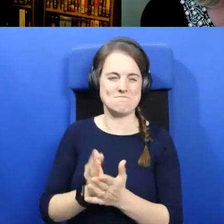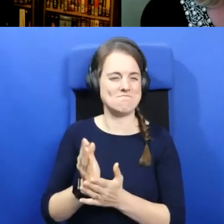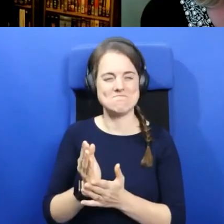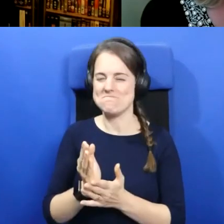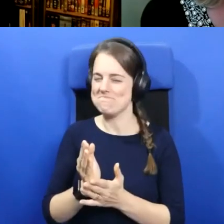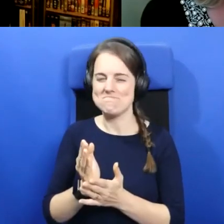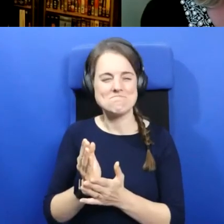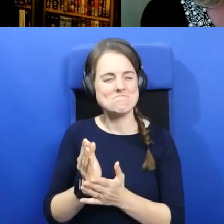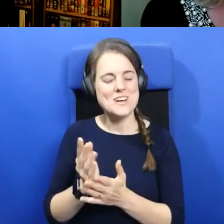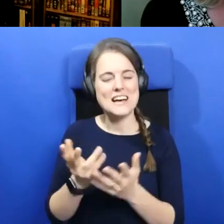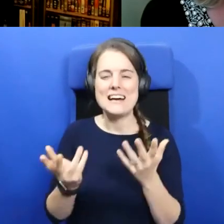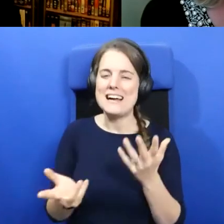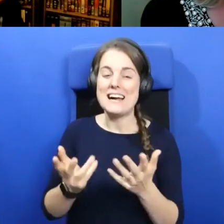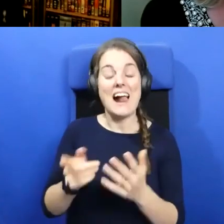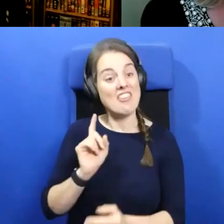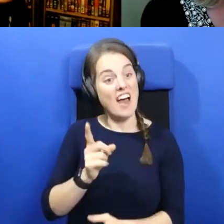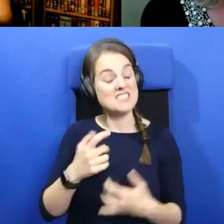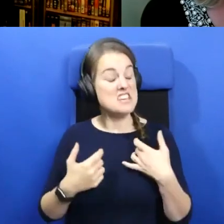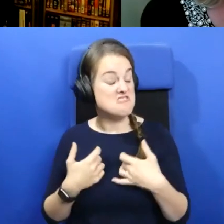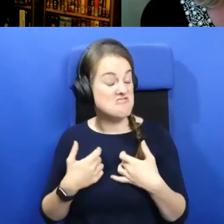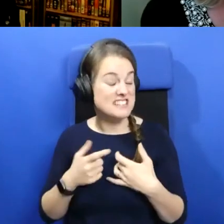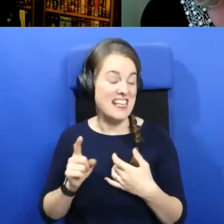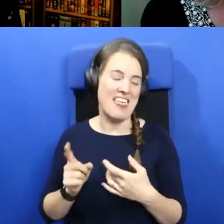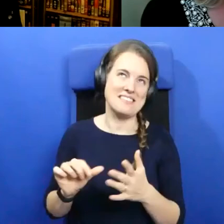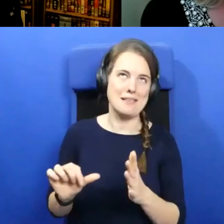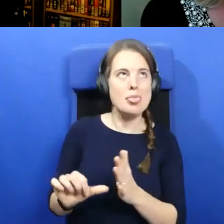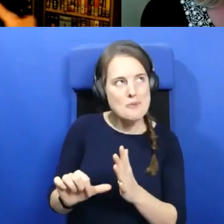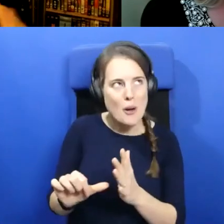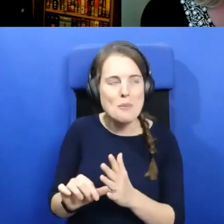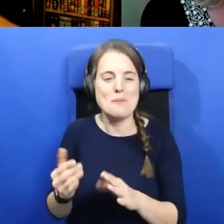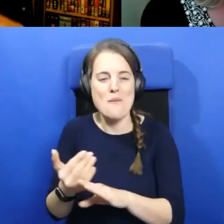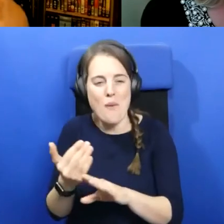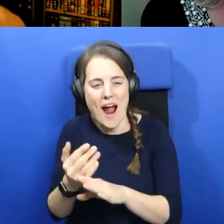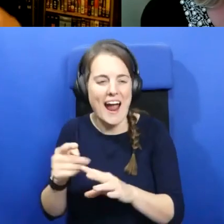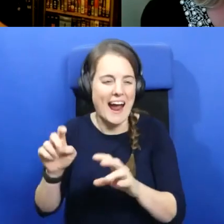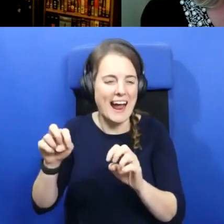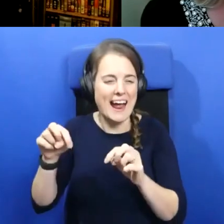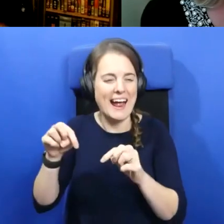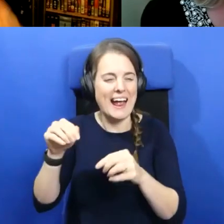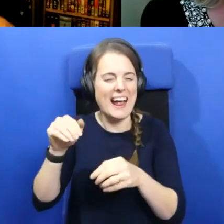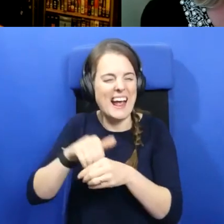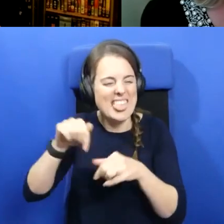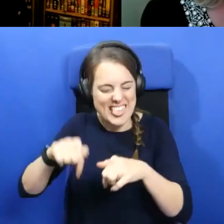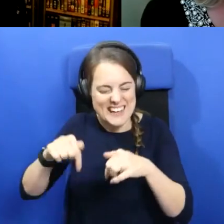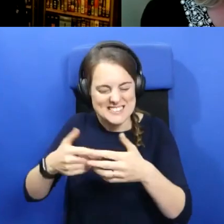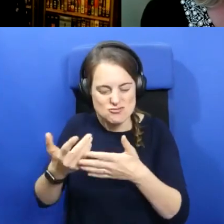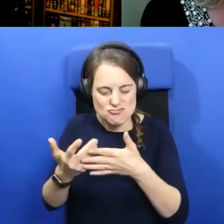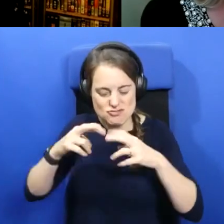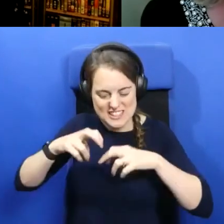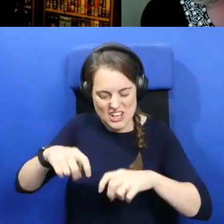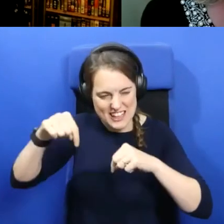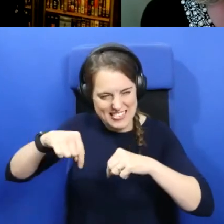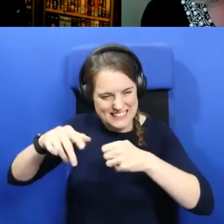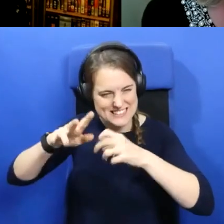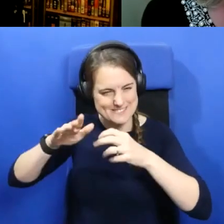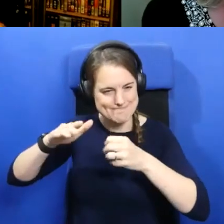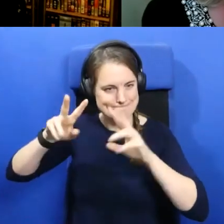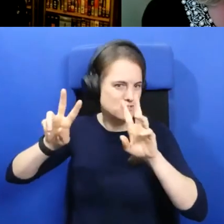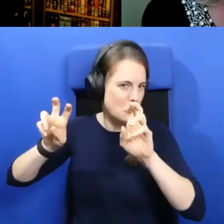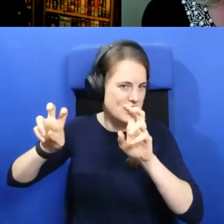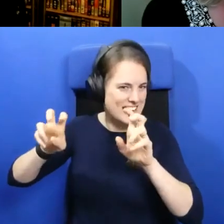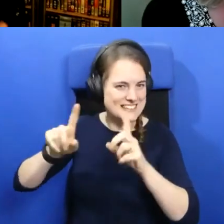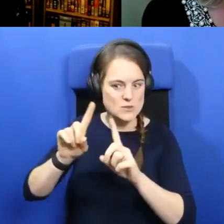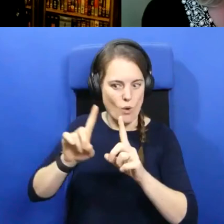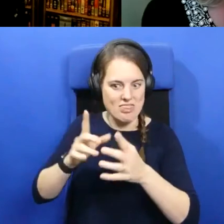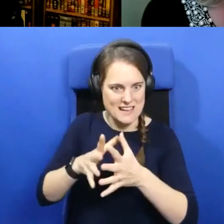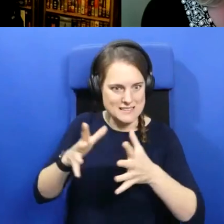I suppose that's, that's the interest and the problem of working in this area that there's, there's quite large gaps where you would like to